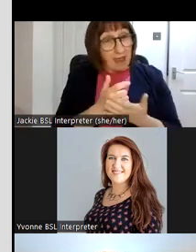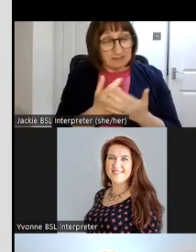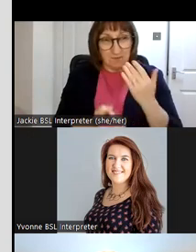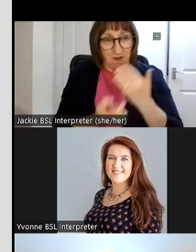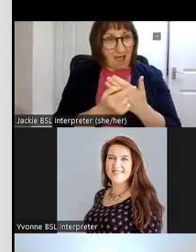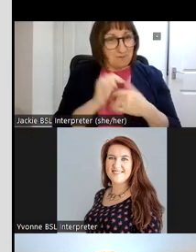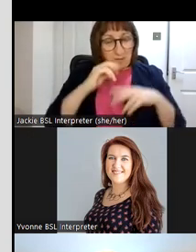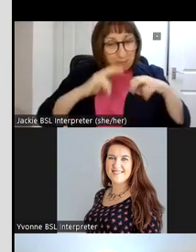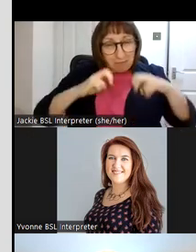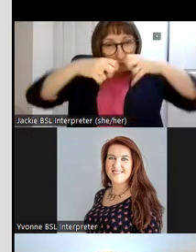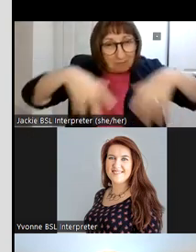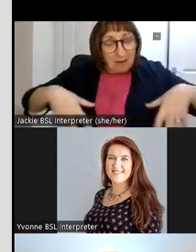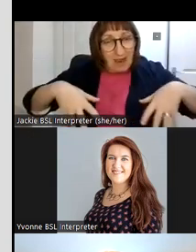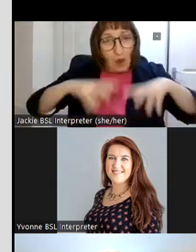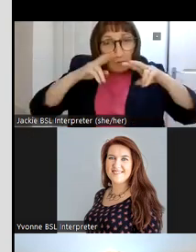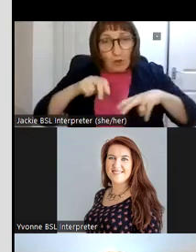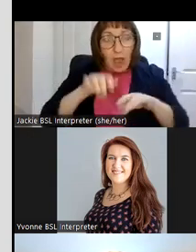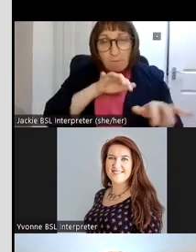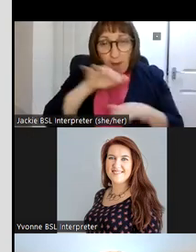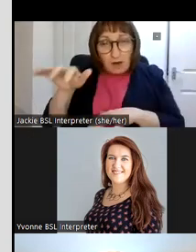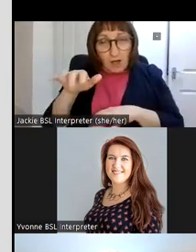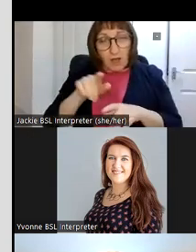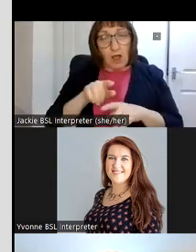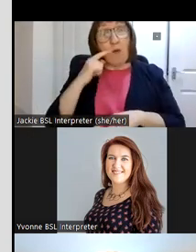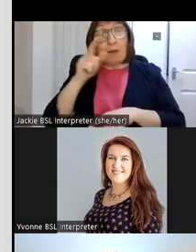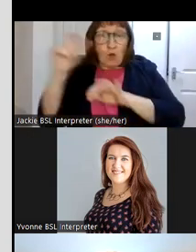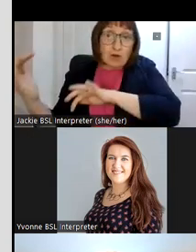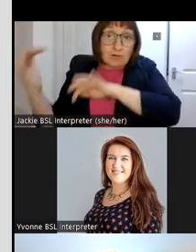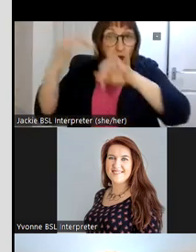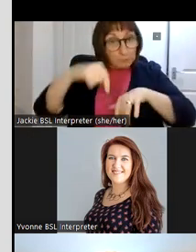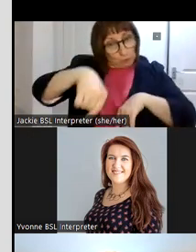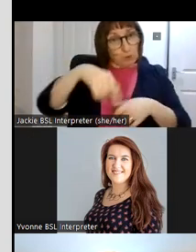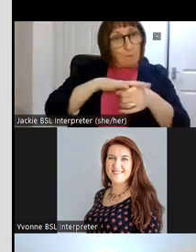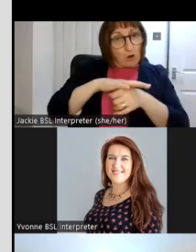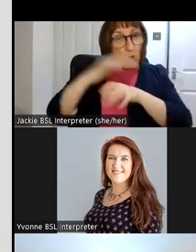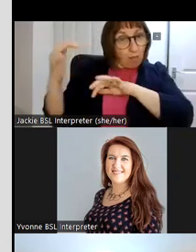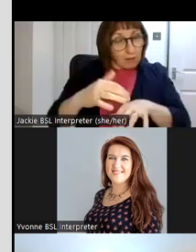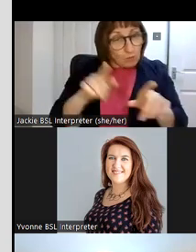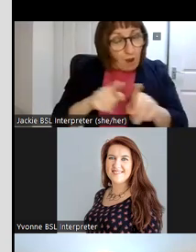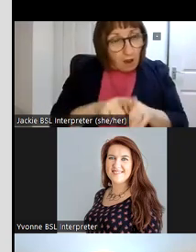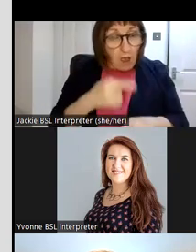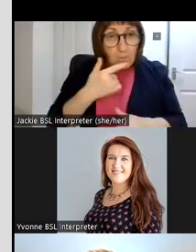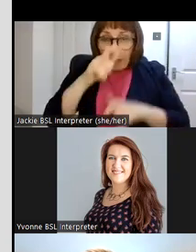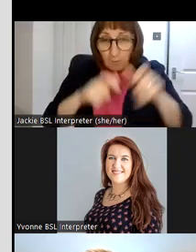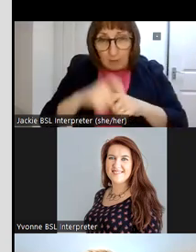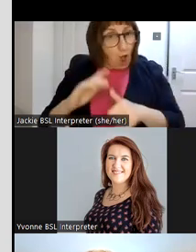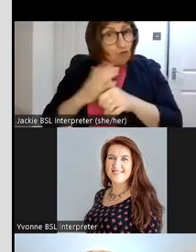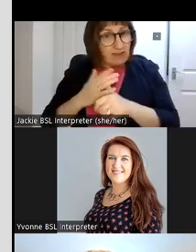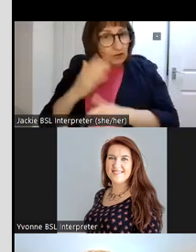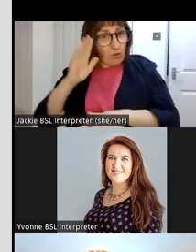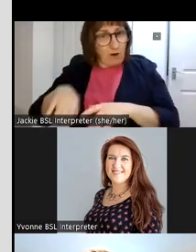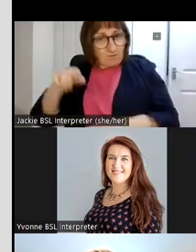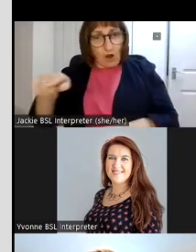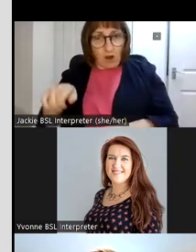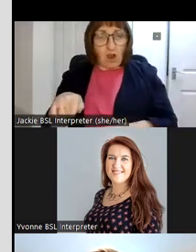these um we were looking at migration to my colin um and we were seeing many of them had originated from